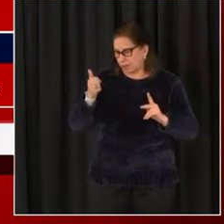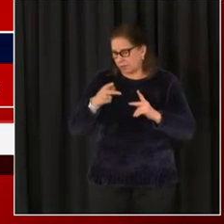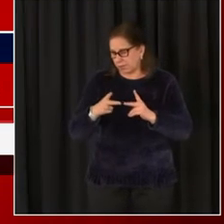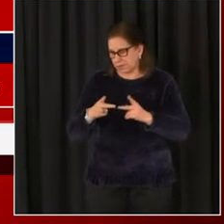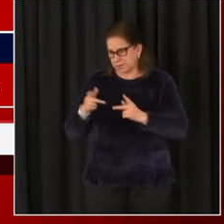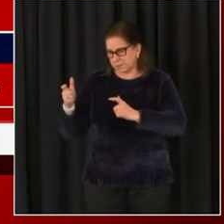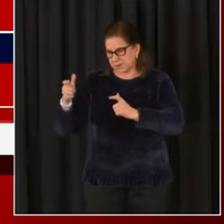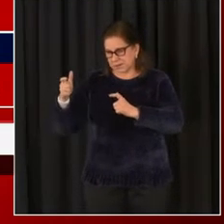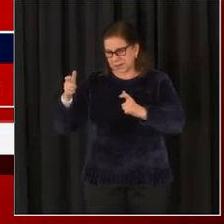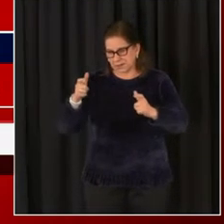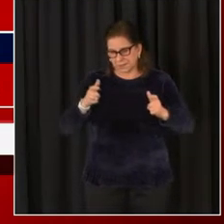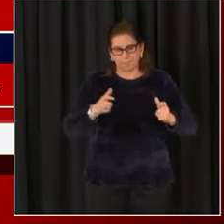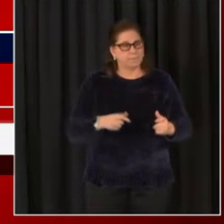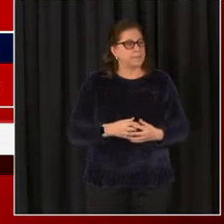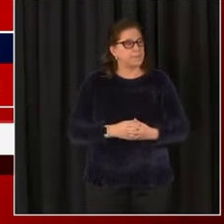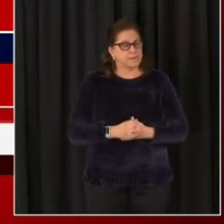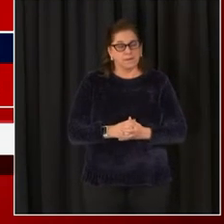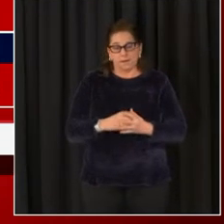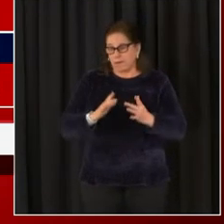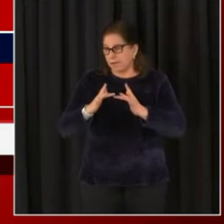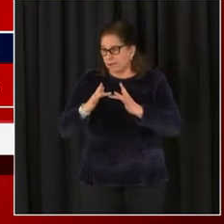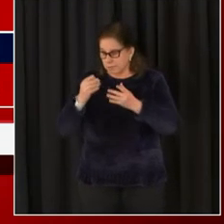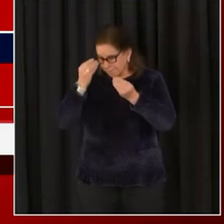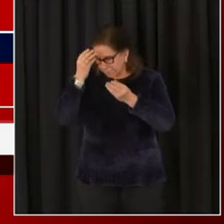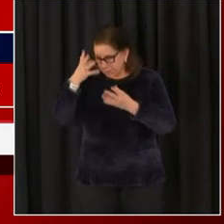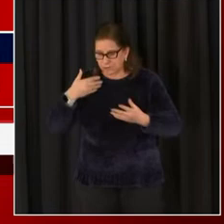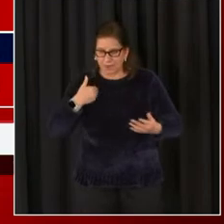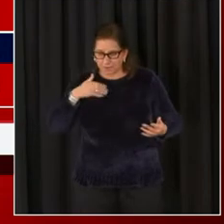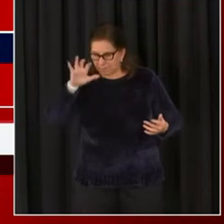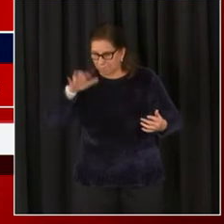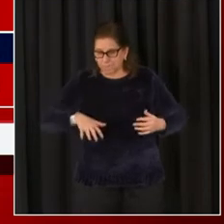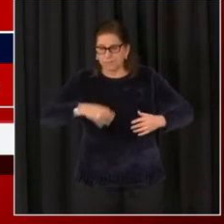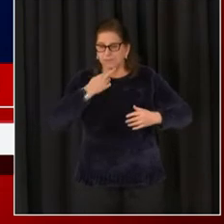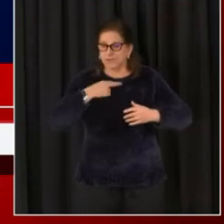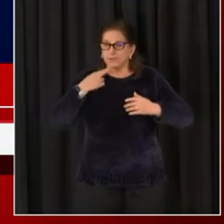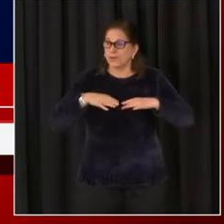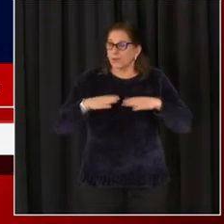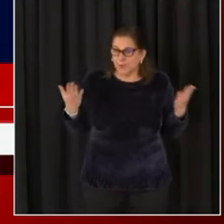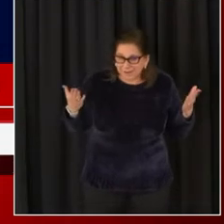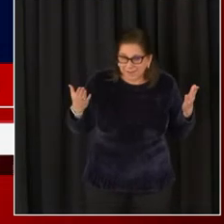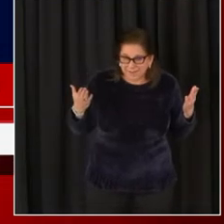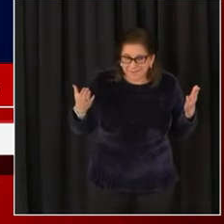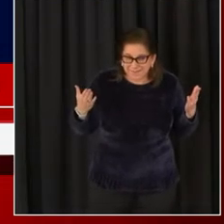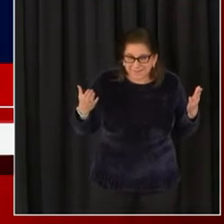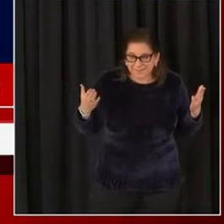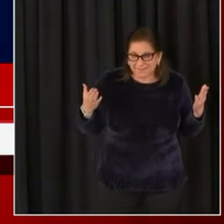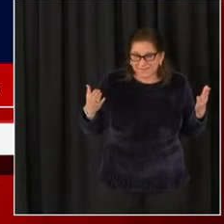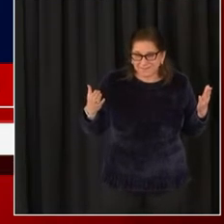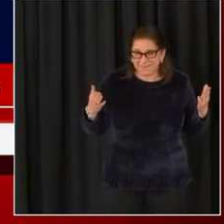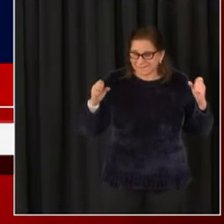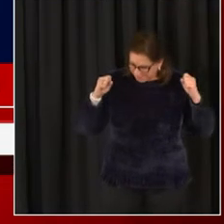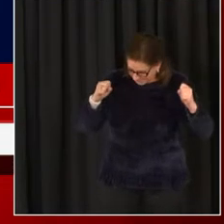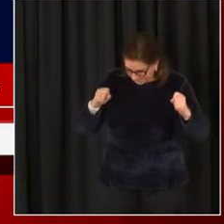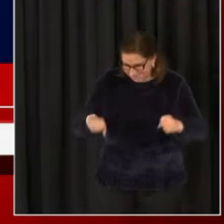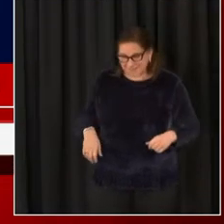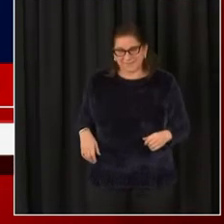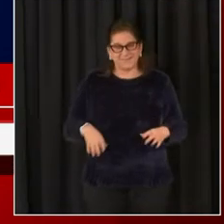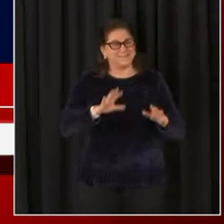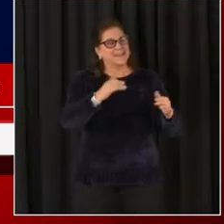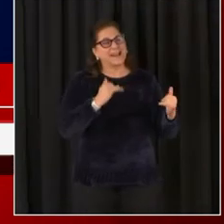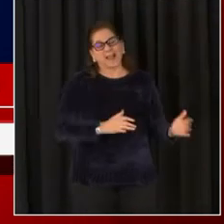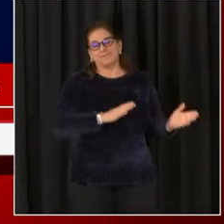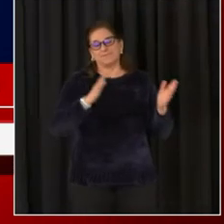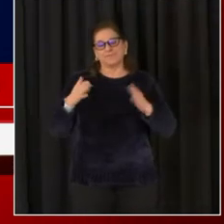activities that are included there. Also, let me mention a little about vaccine, the